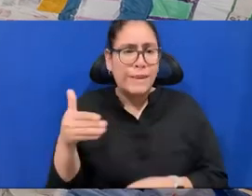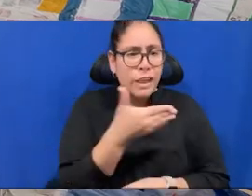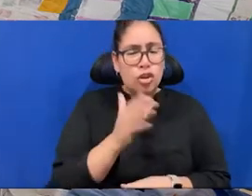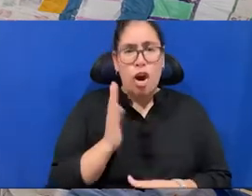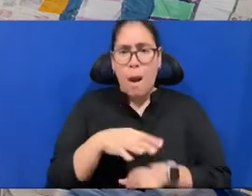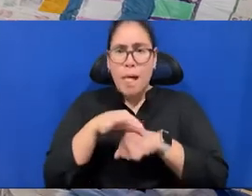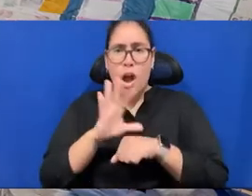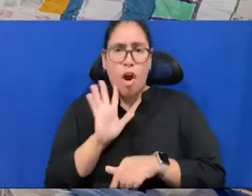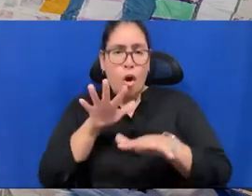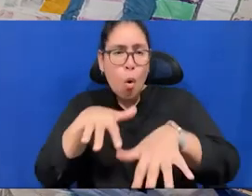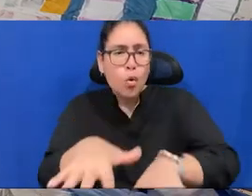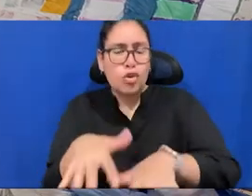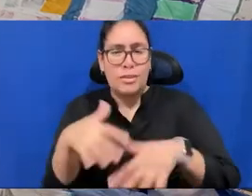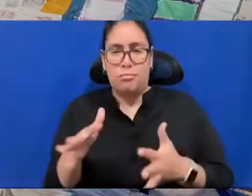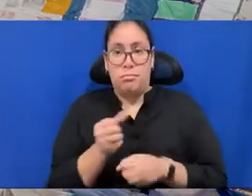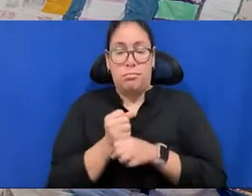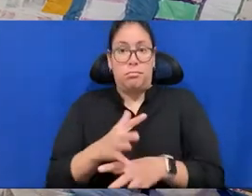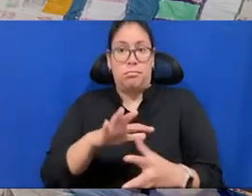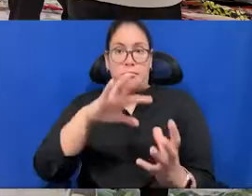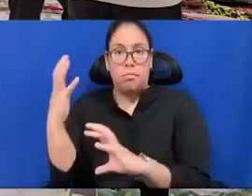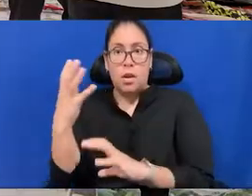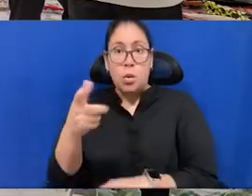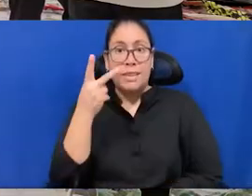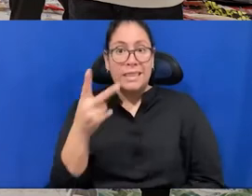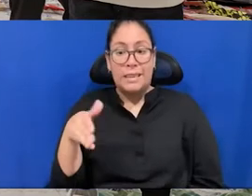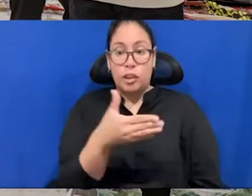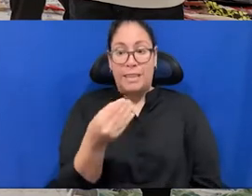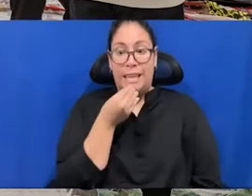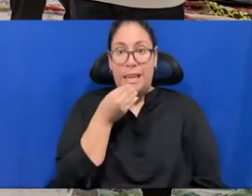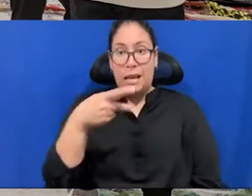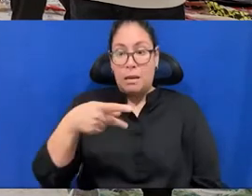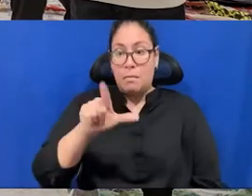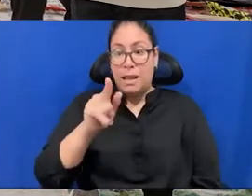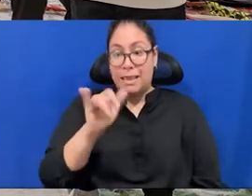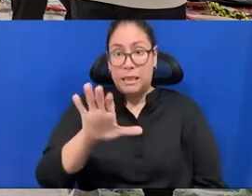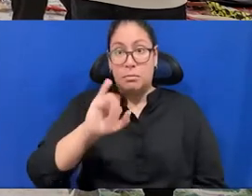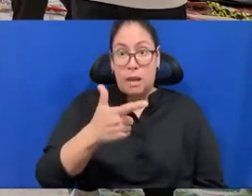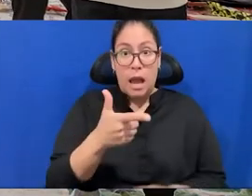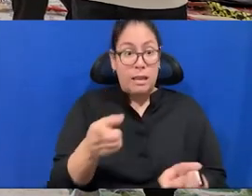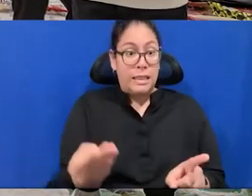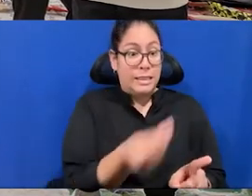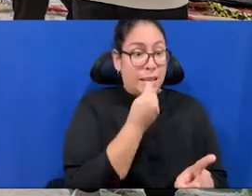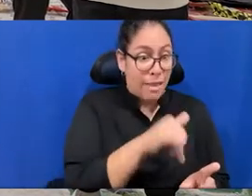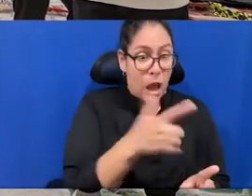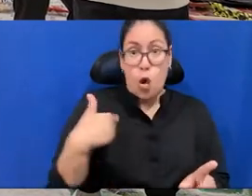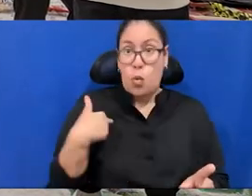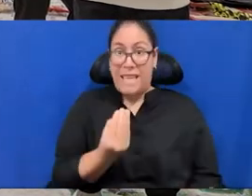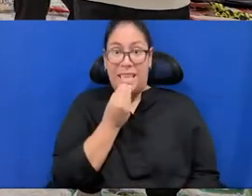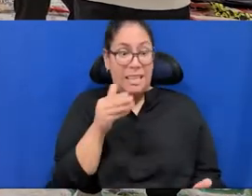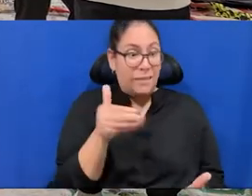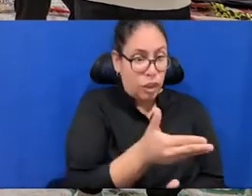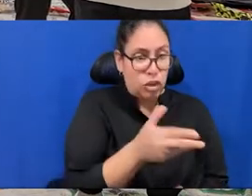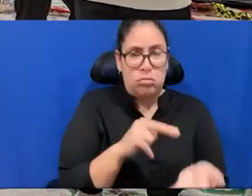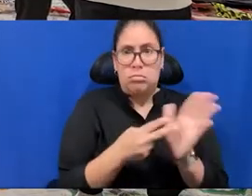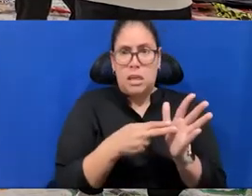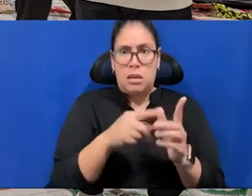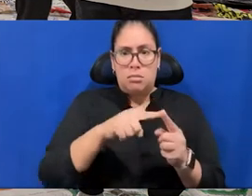end, we, and the fish eat the plastic bag, when we eat the fish, and then so on and so forth. I mean, it's a continuation. It's still in New York today. I know that